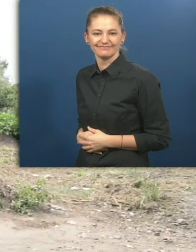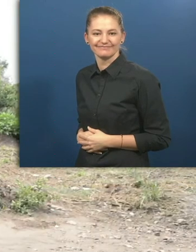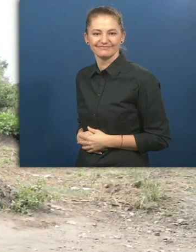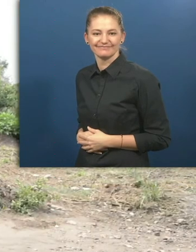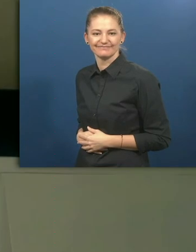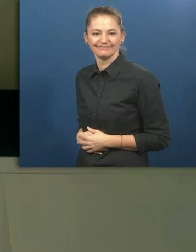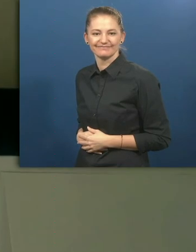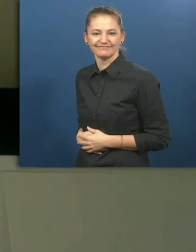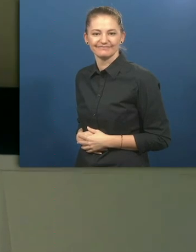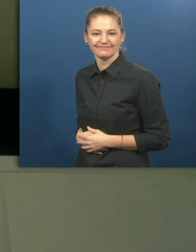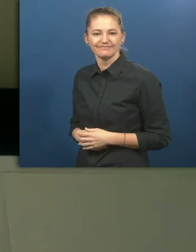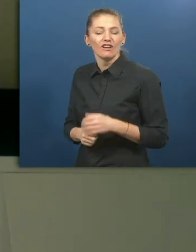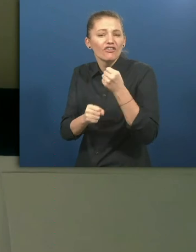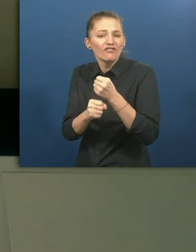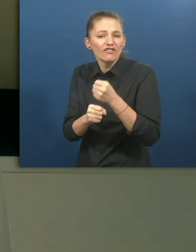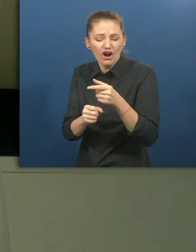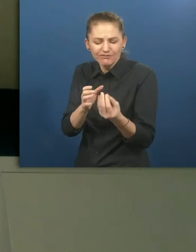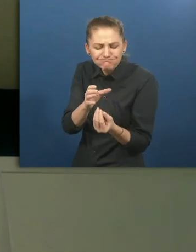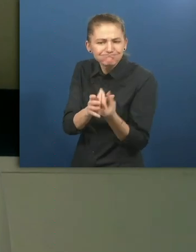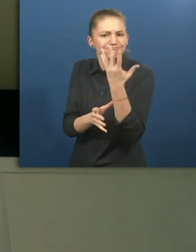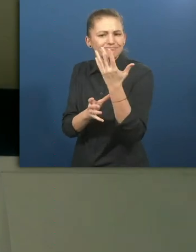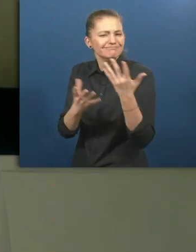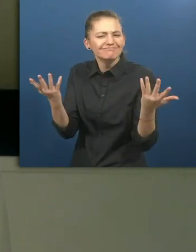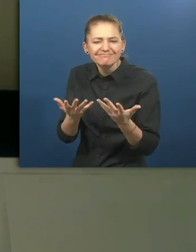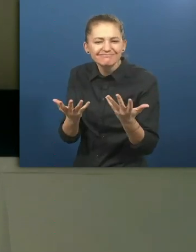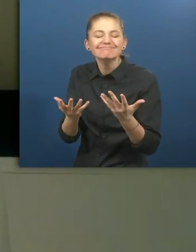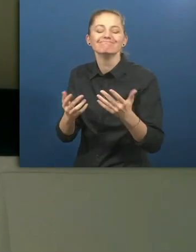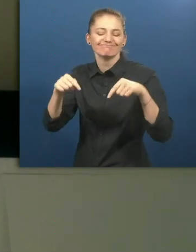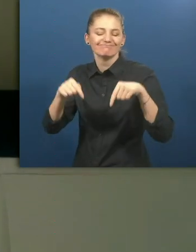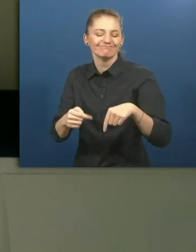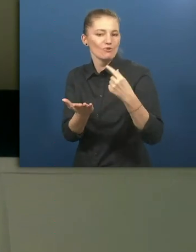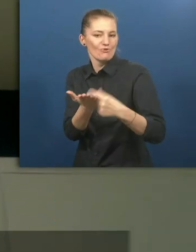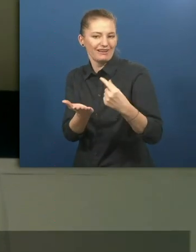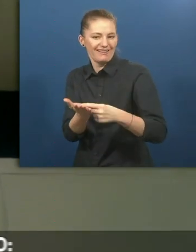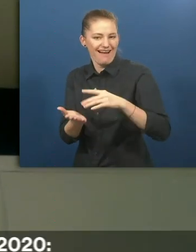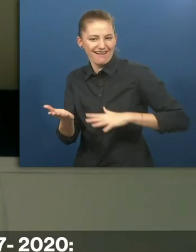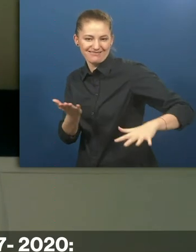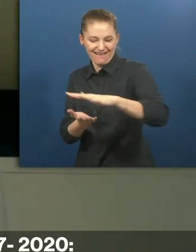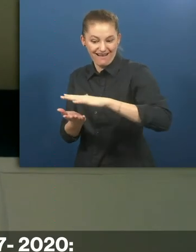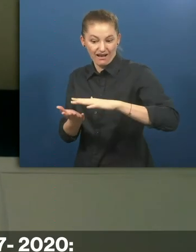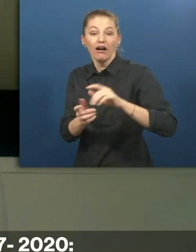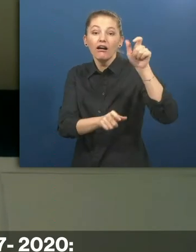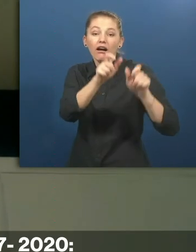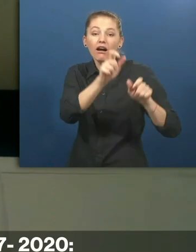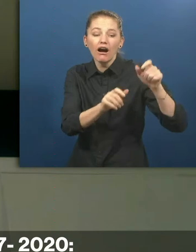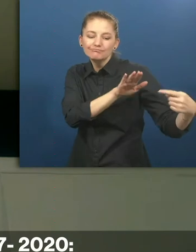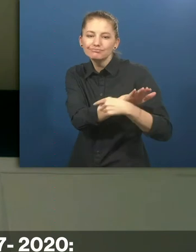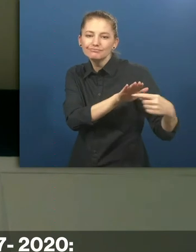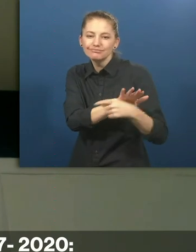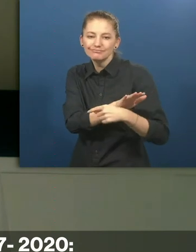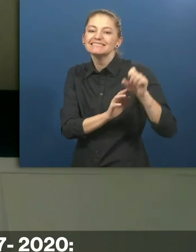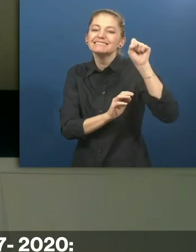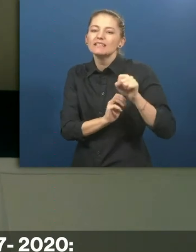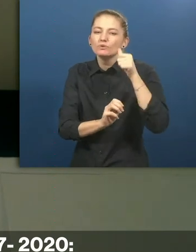The triggers for this work were the context in Uganda, in a context where South Sudanese